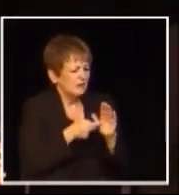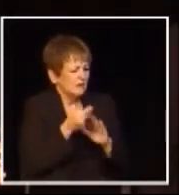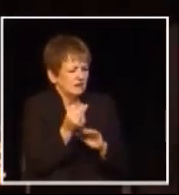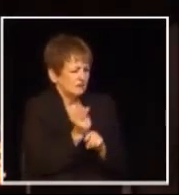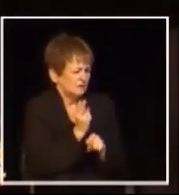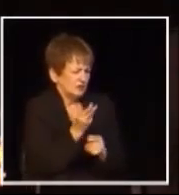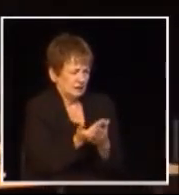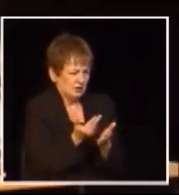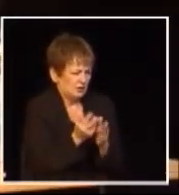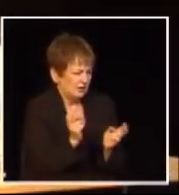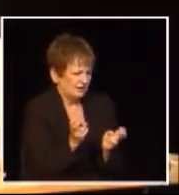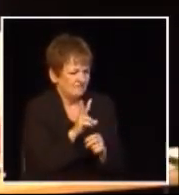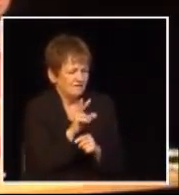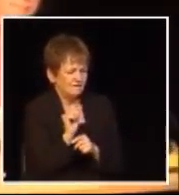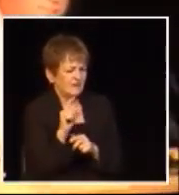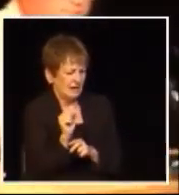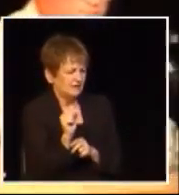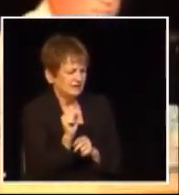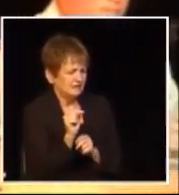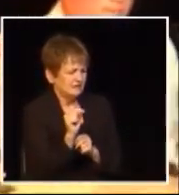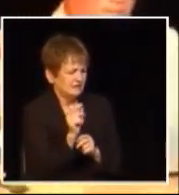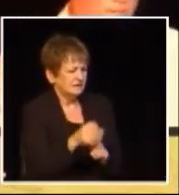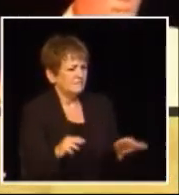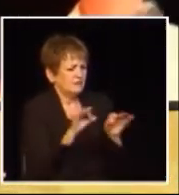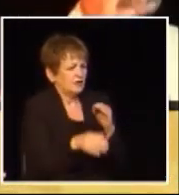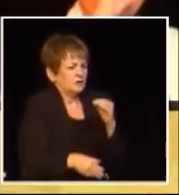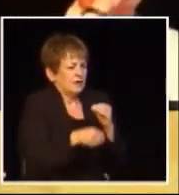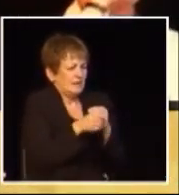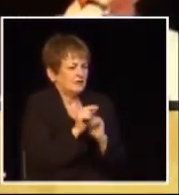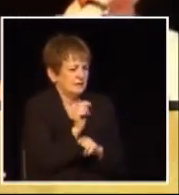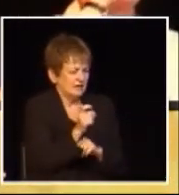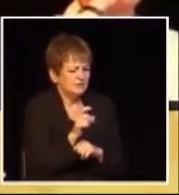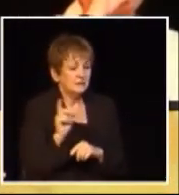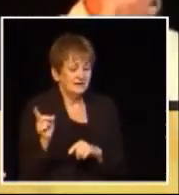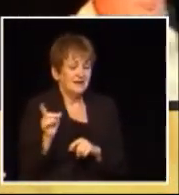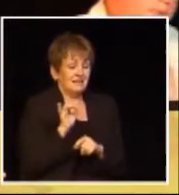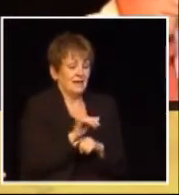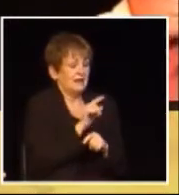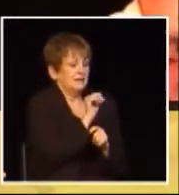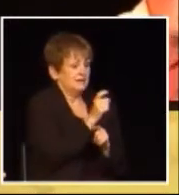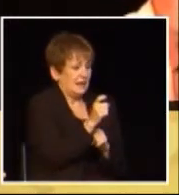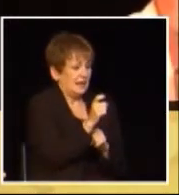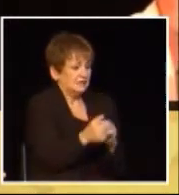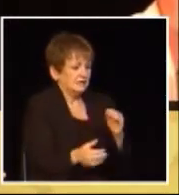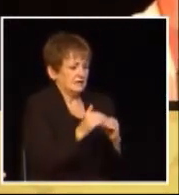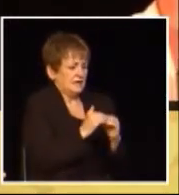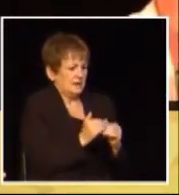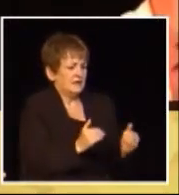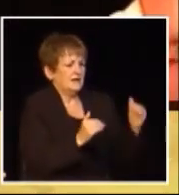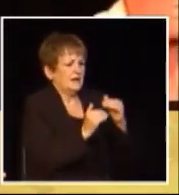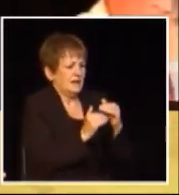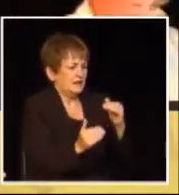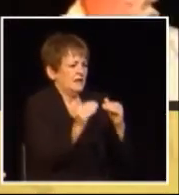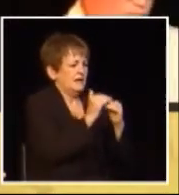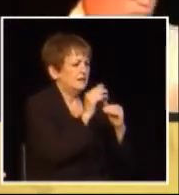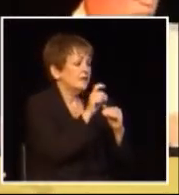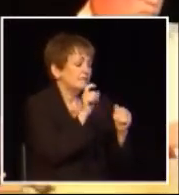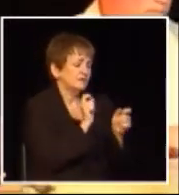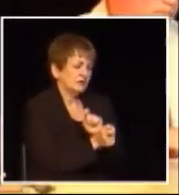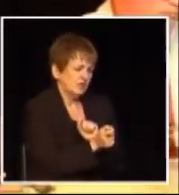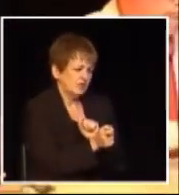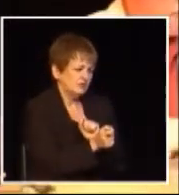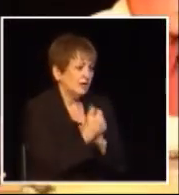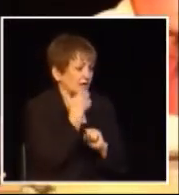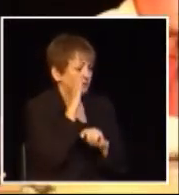thank you the other part of your question with respect to a tax on a tax I think that needs to be